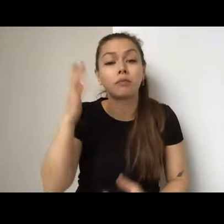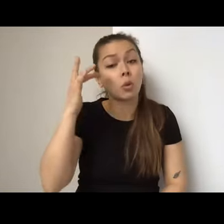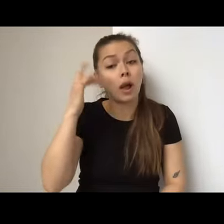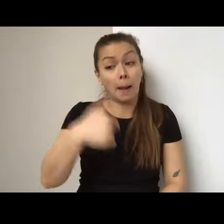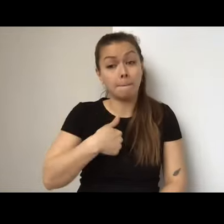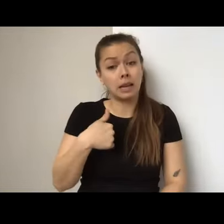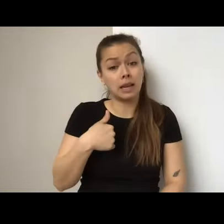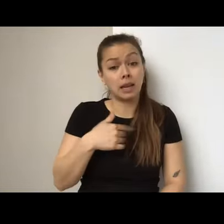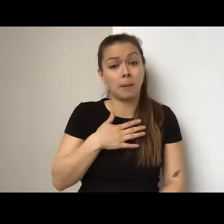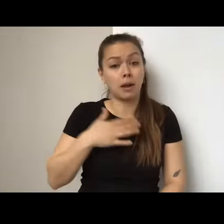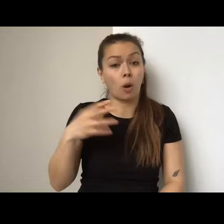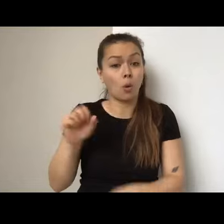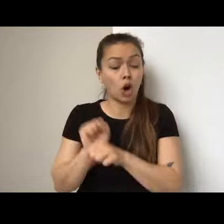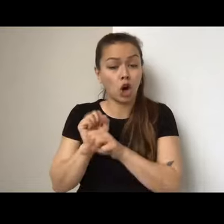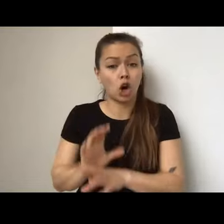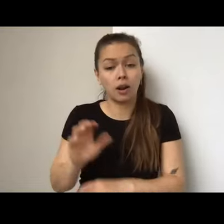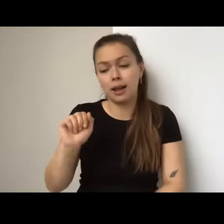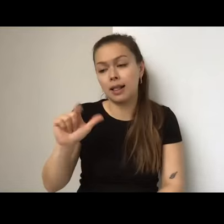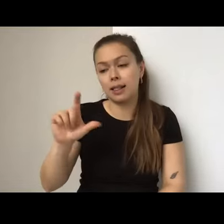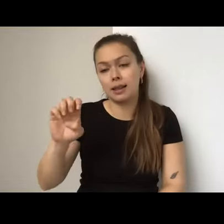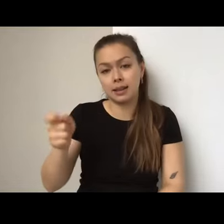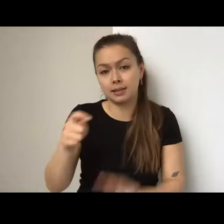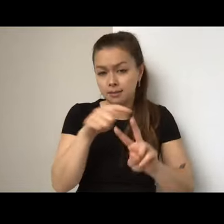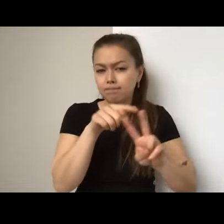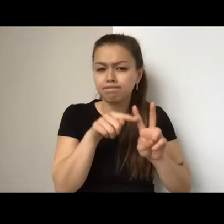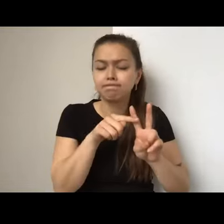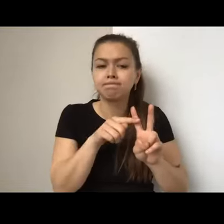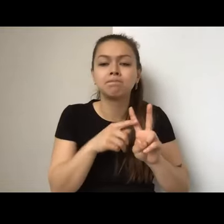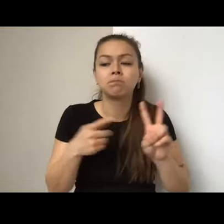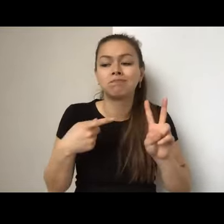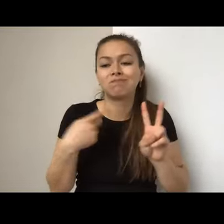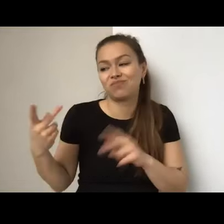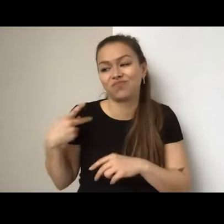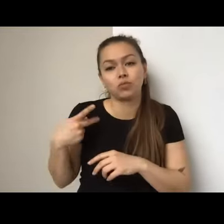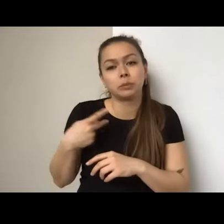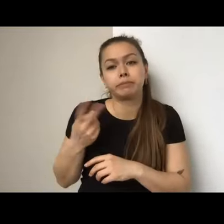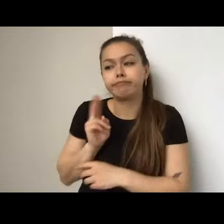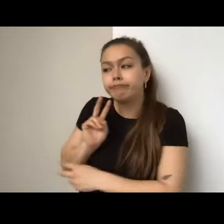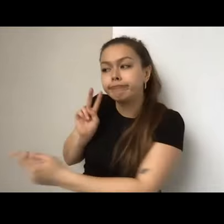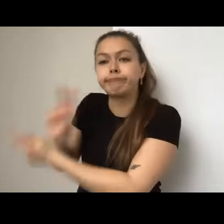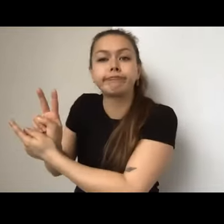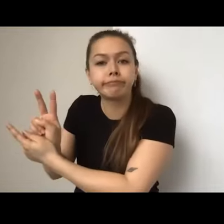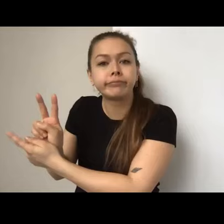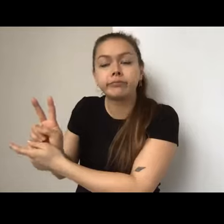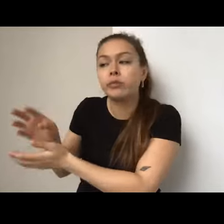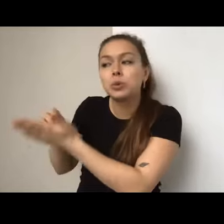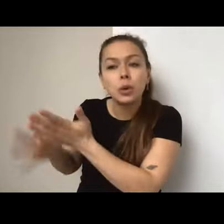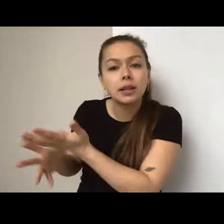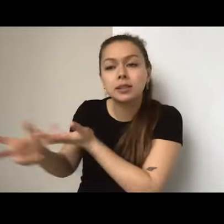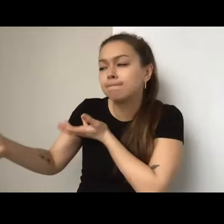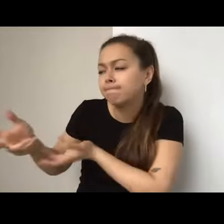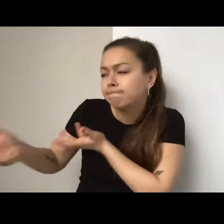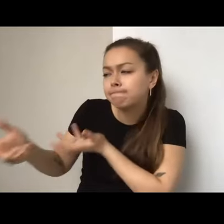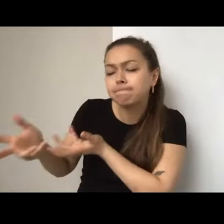colleague Alex Narvez, another team member, uh, kind of be work with the students to the process of determining the solution and then